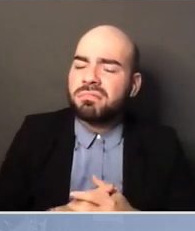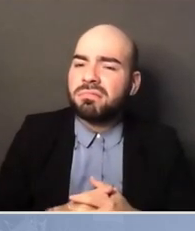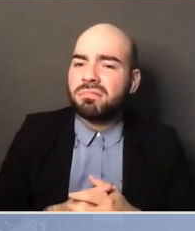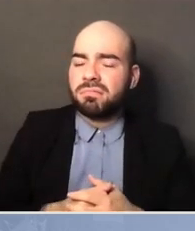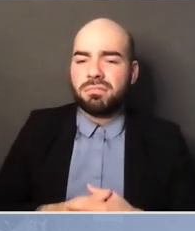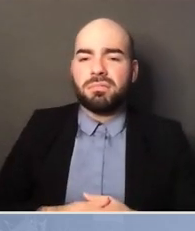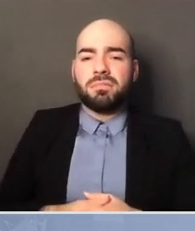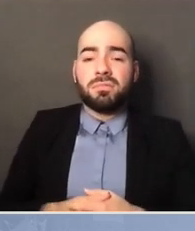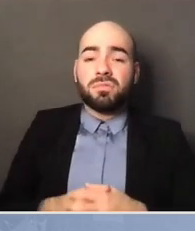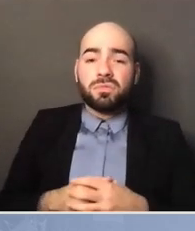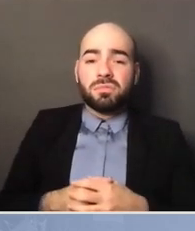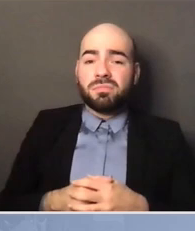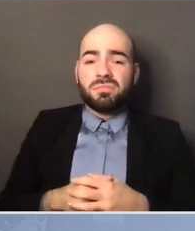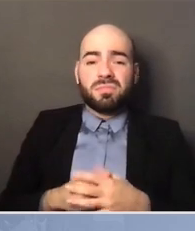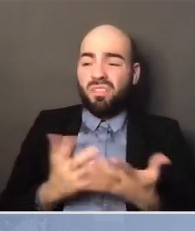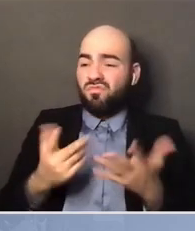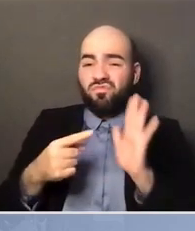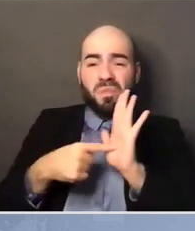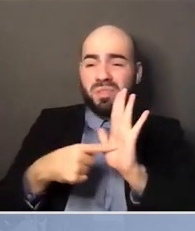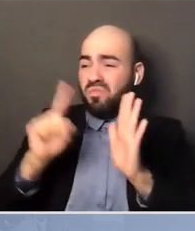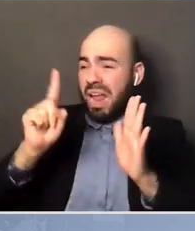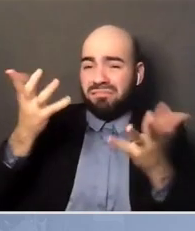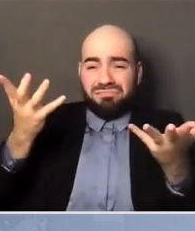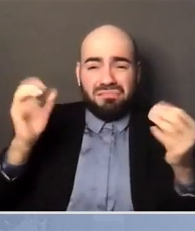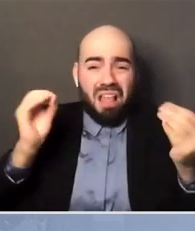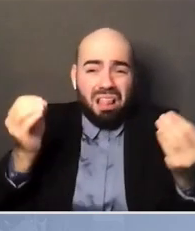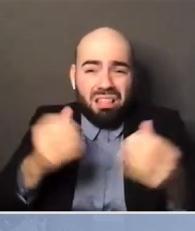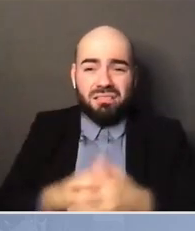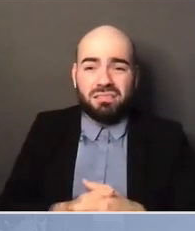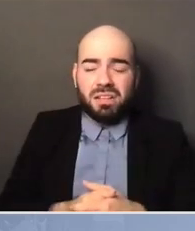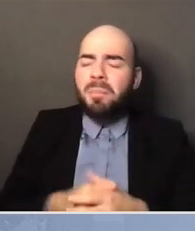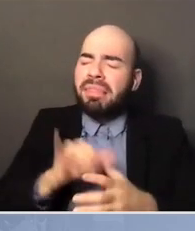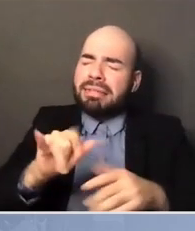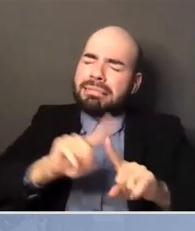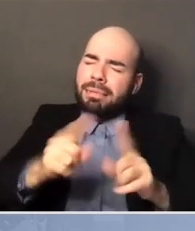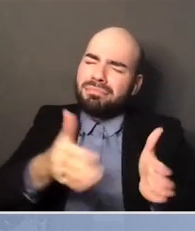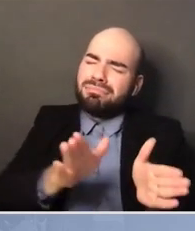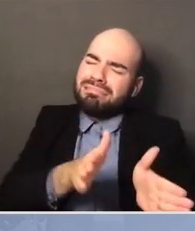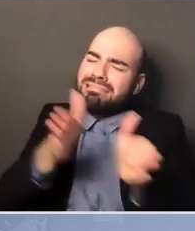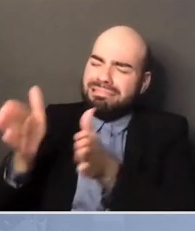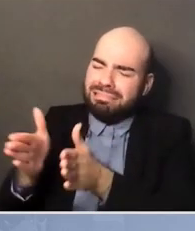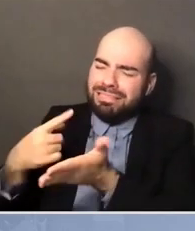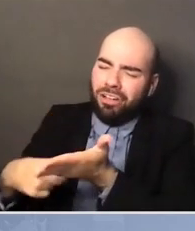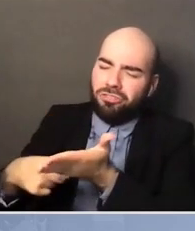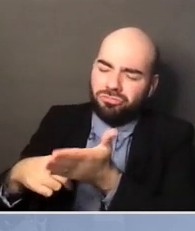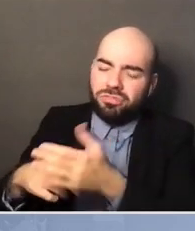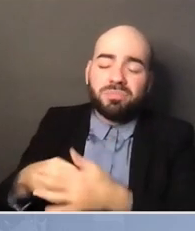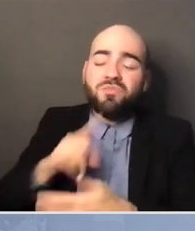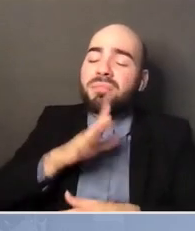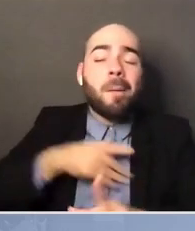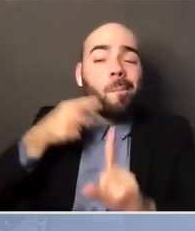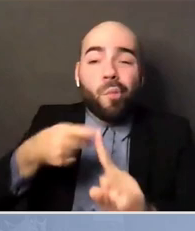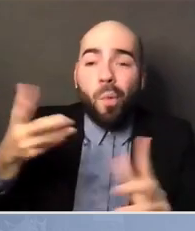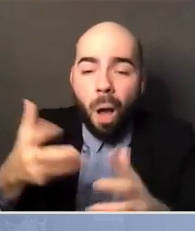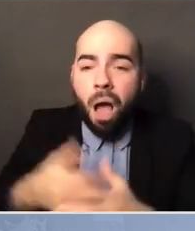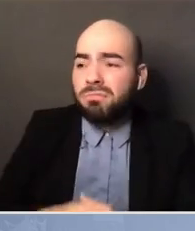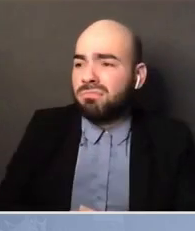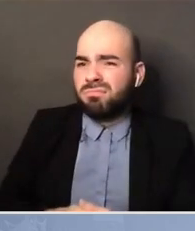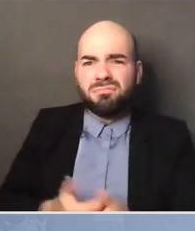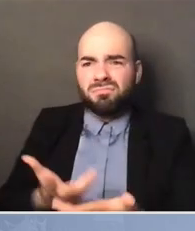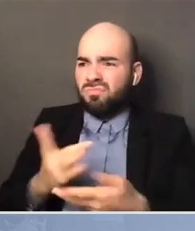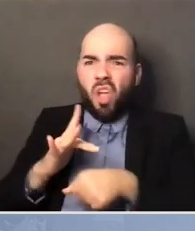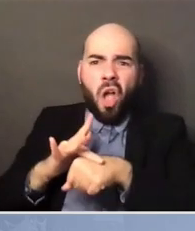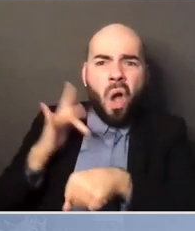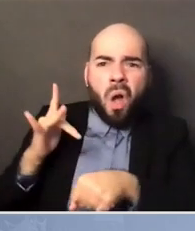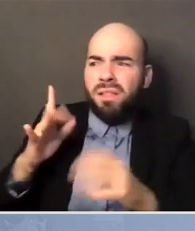So, so that's a longer conversation, but I, it's never too early to start with young